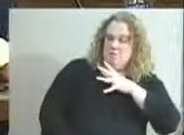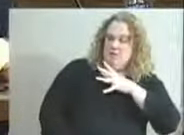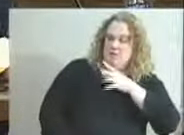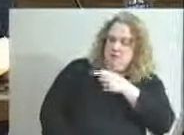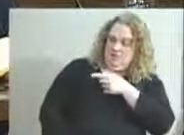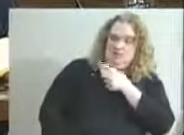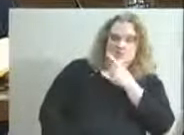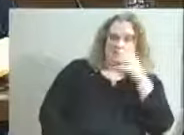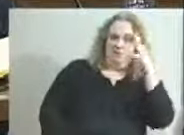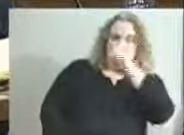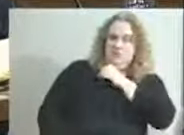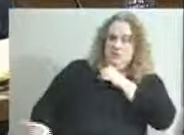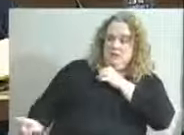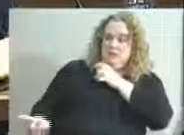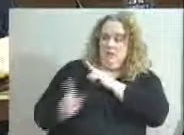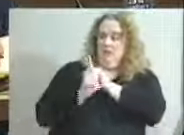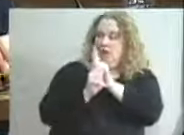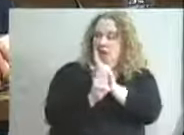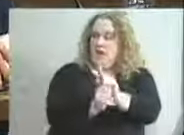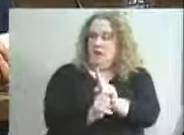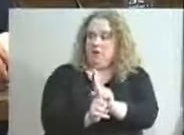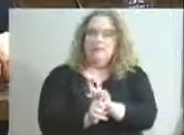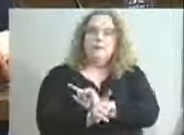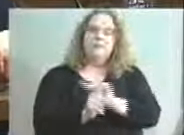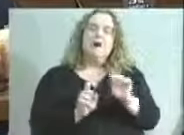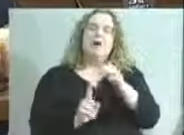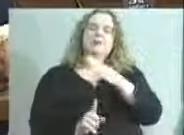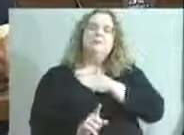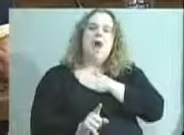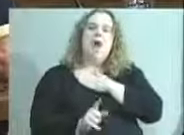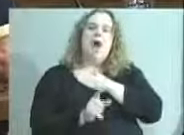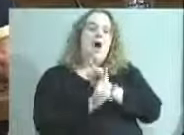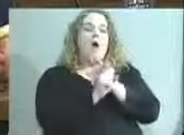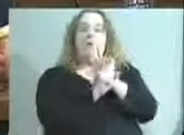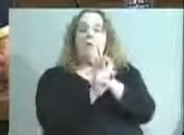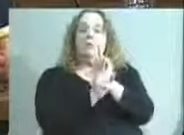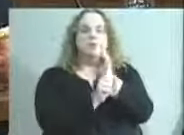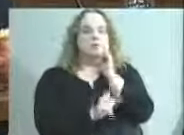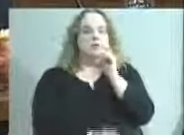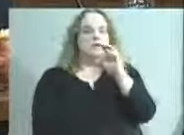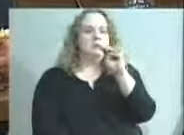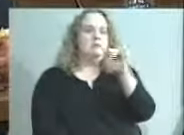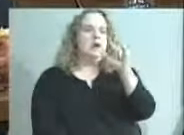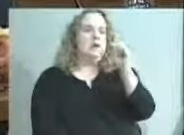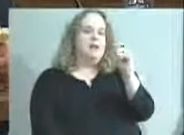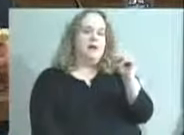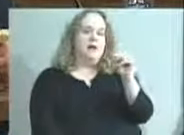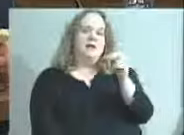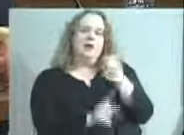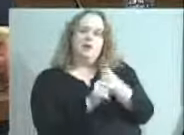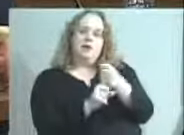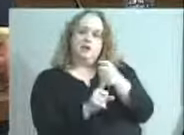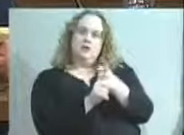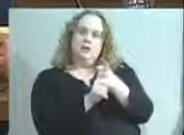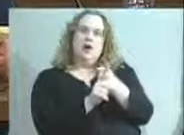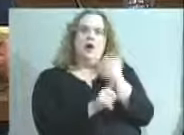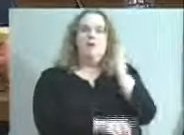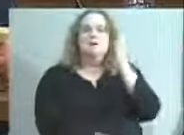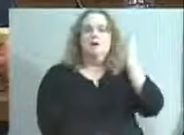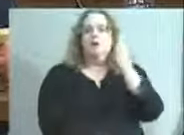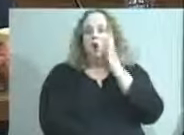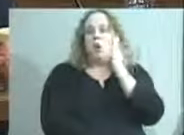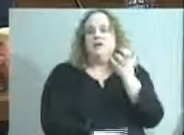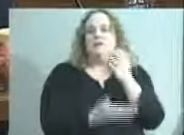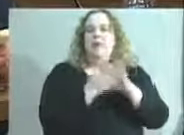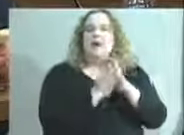But my host was Milan, and she is a future Navy pilot, and she was